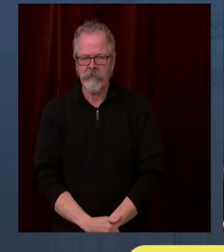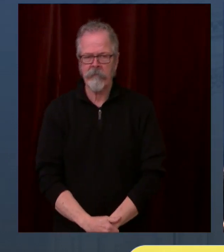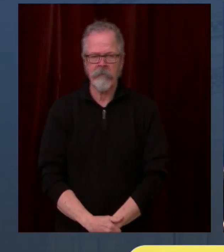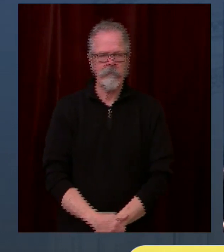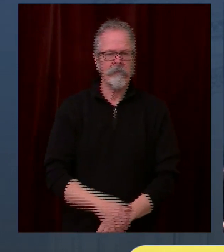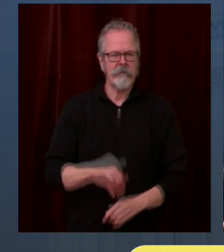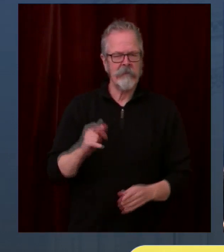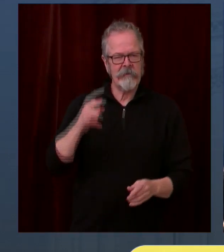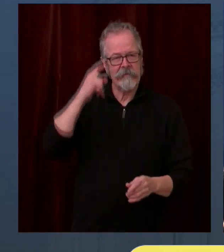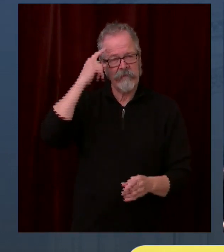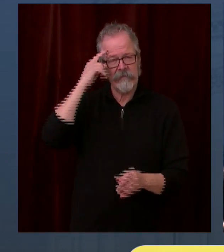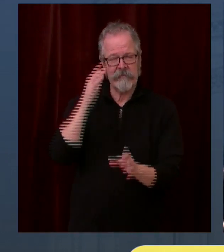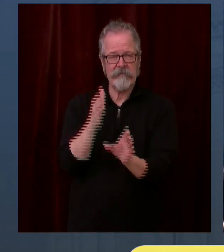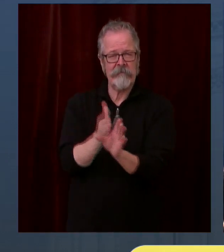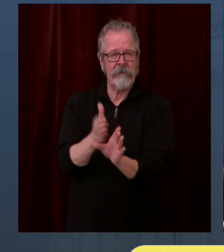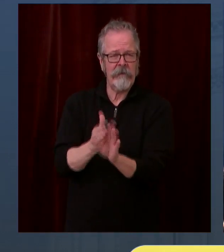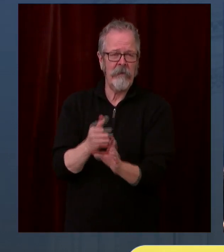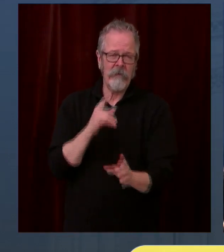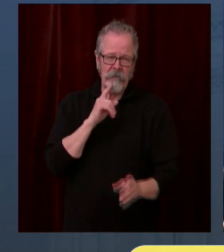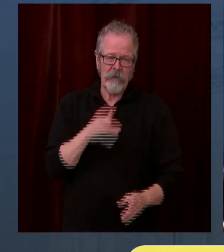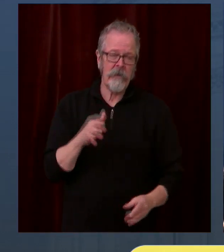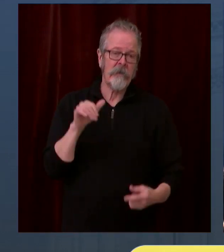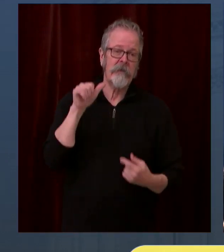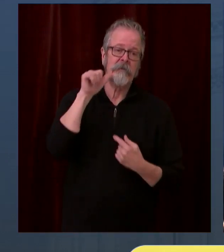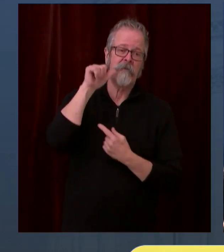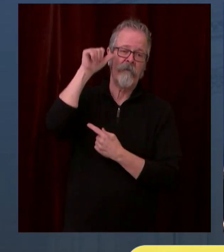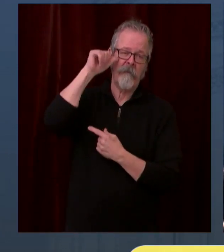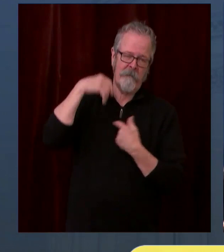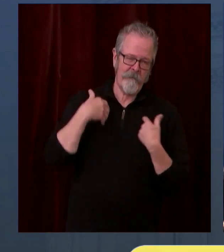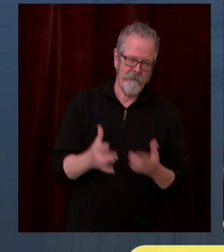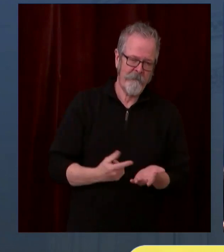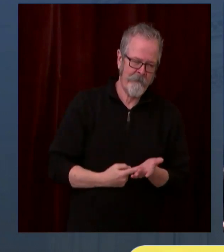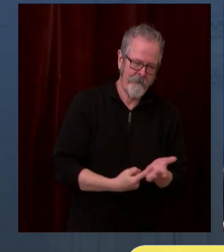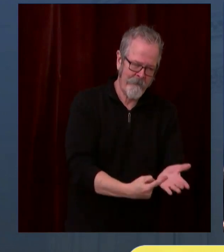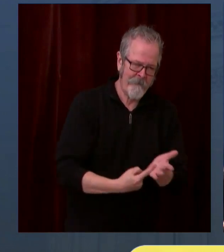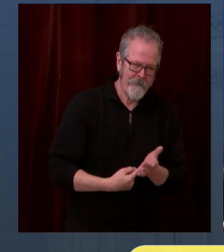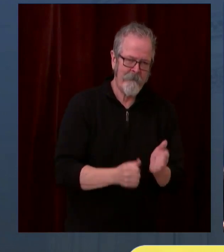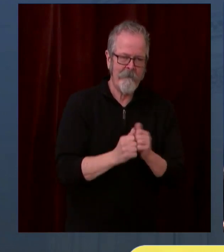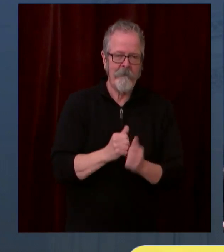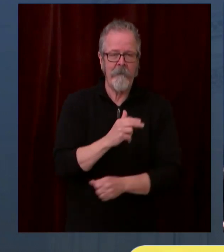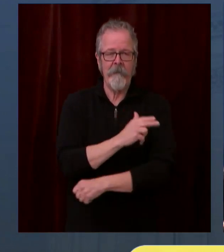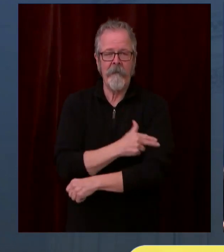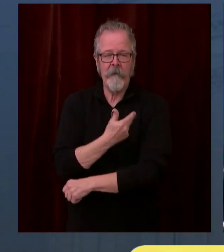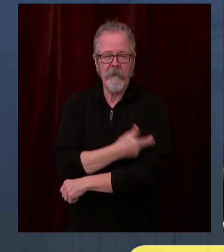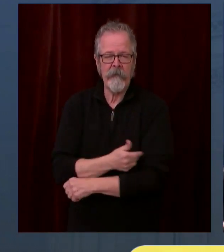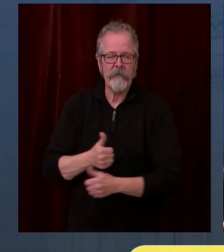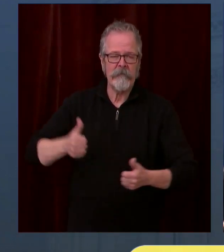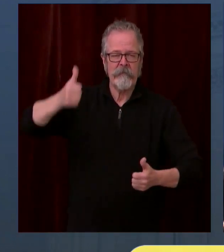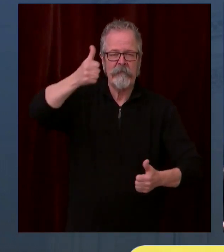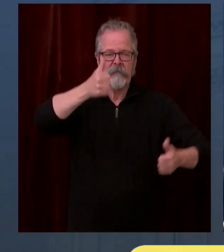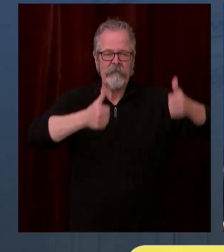hospitals about this subject yesterday. Third, we believe that we need new